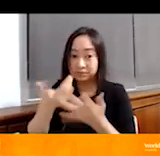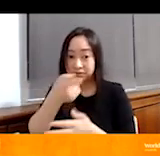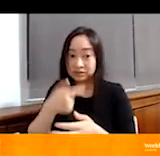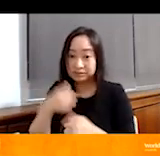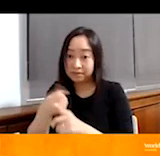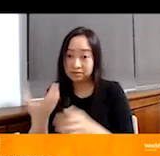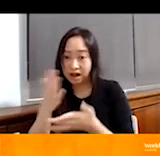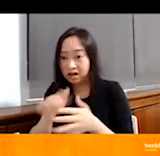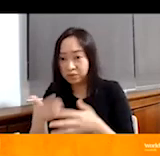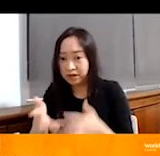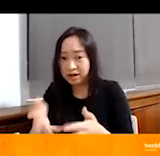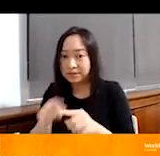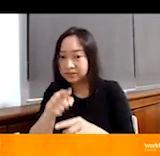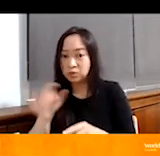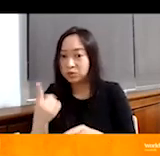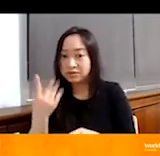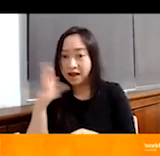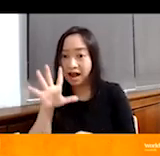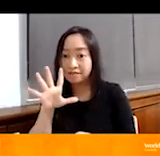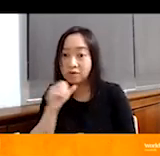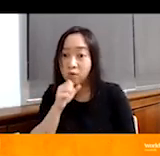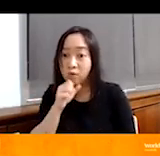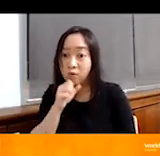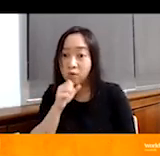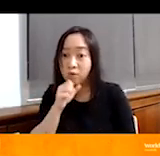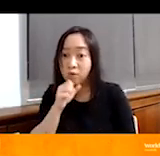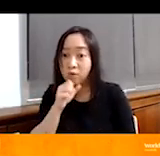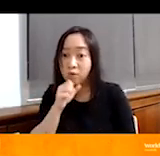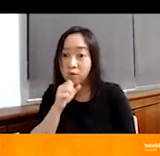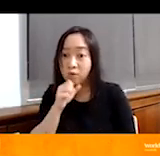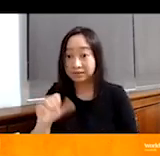But still, I mean, she's five. How traumatic. How traumatic to have soldiers.